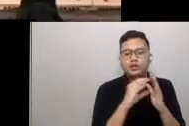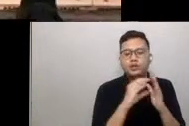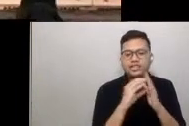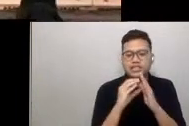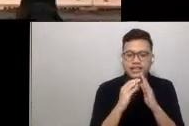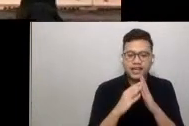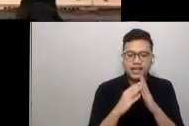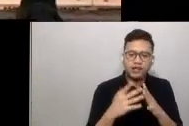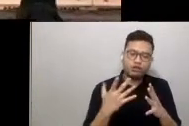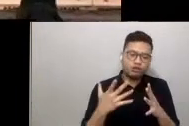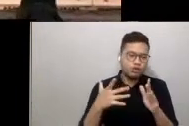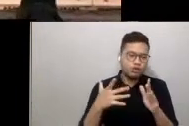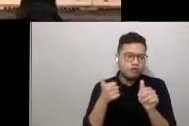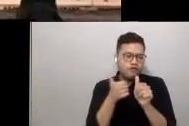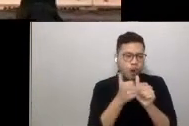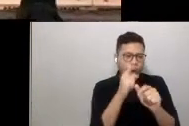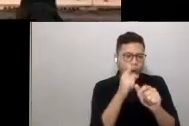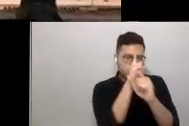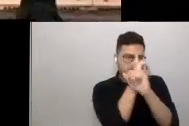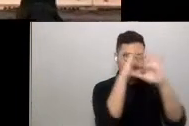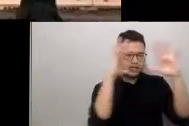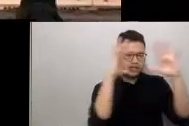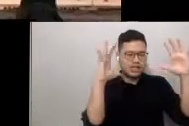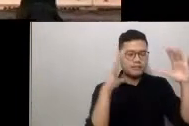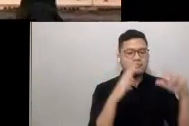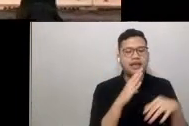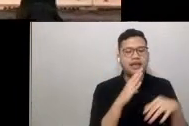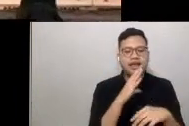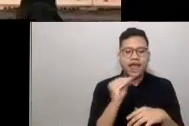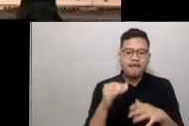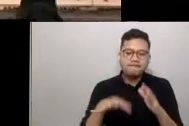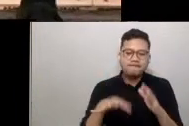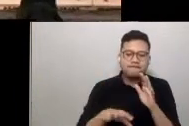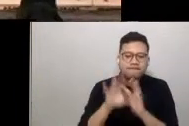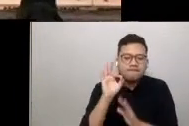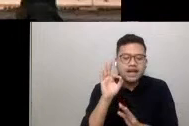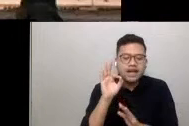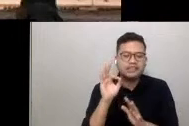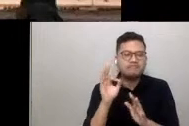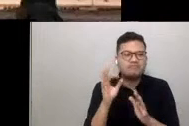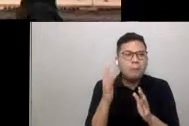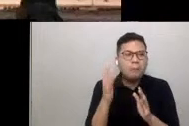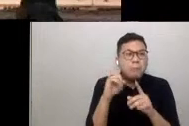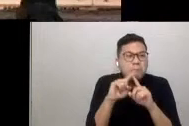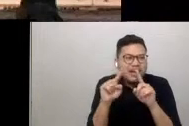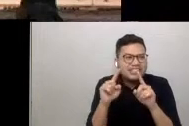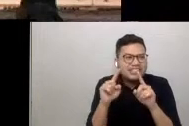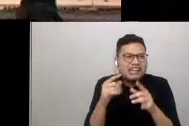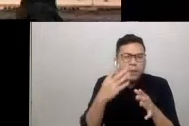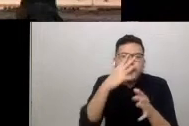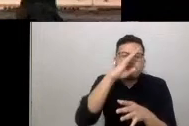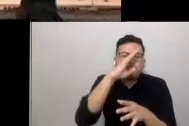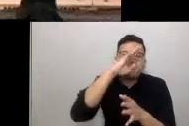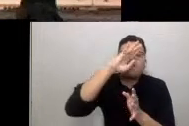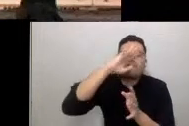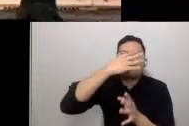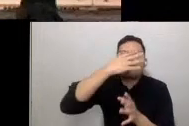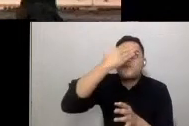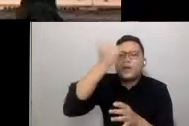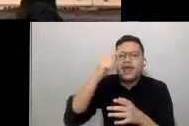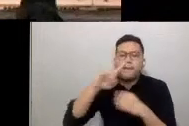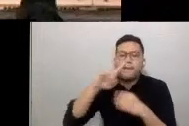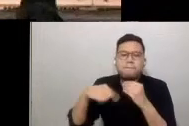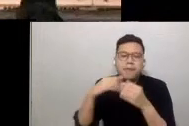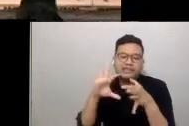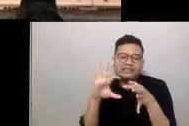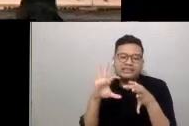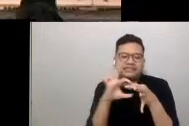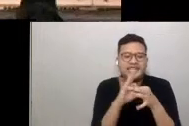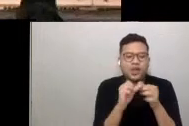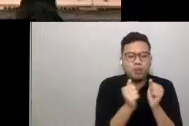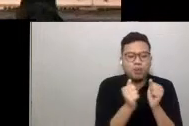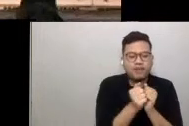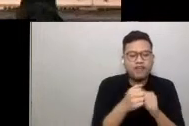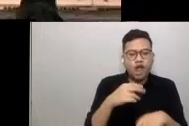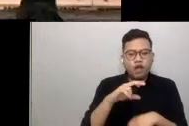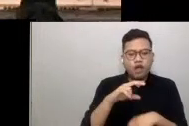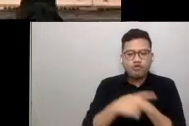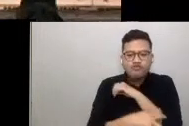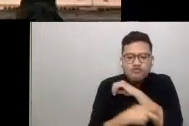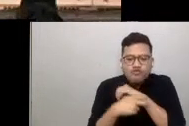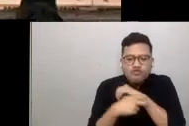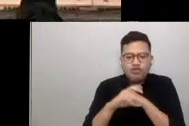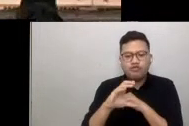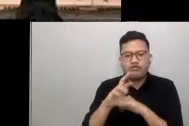dreams despite their dystopian associations with crime, congestion, pollution, and the current heightened